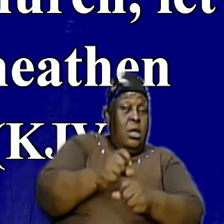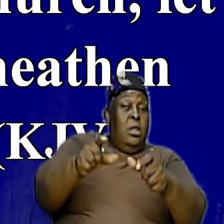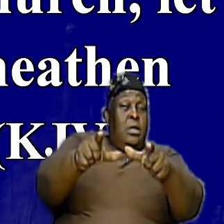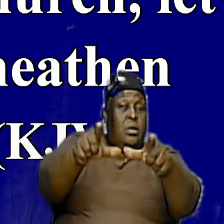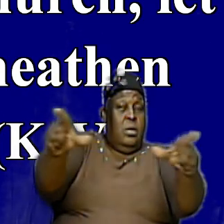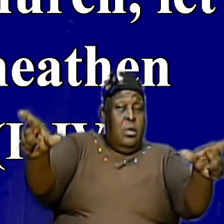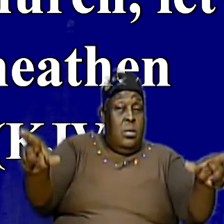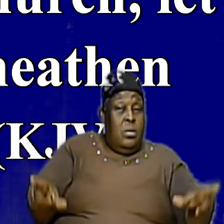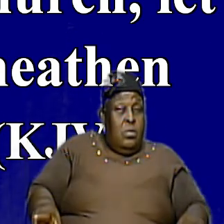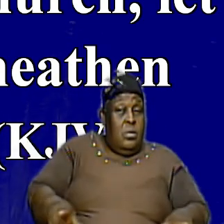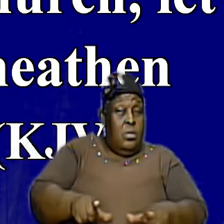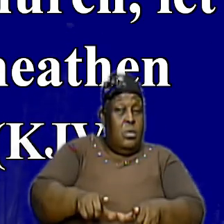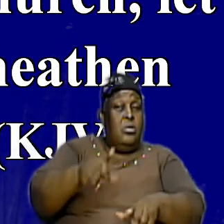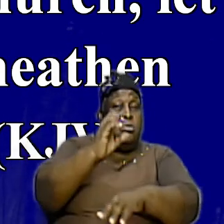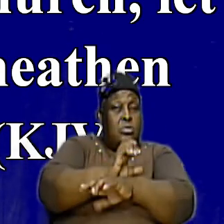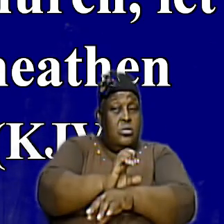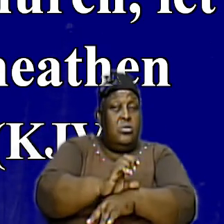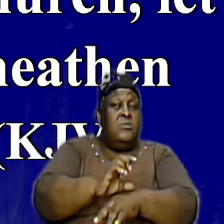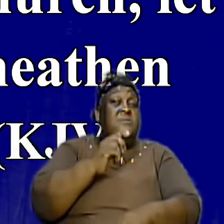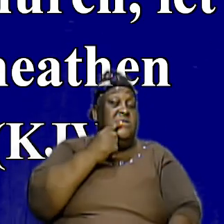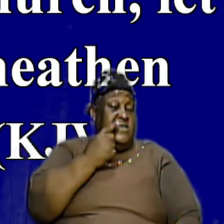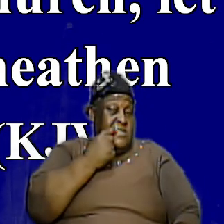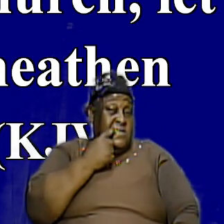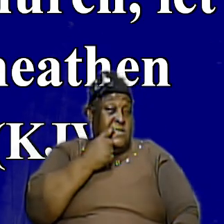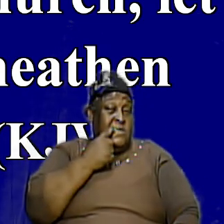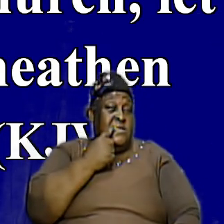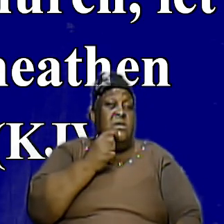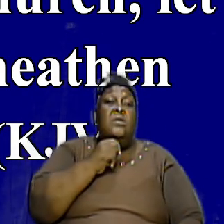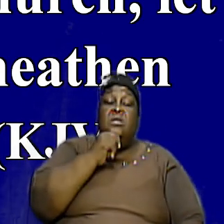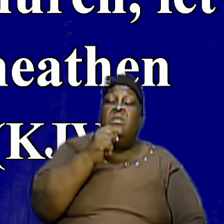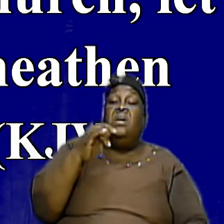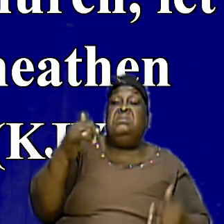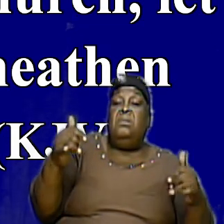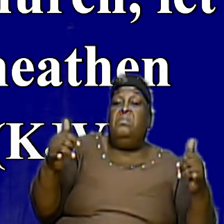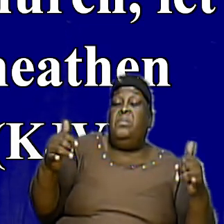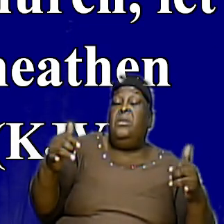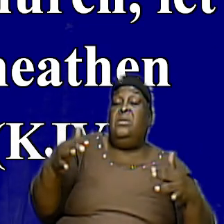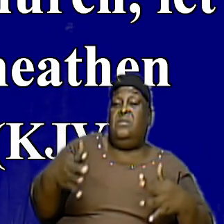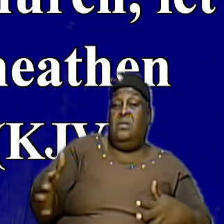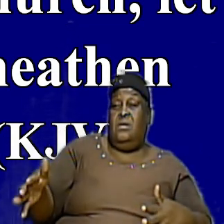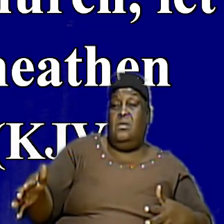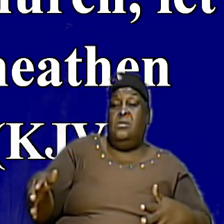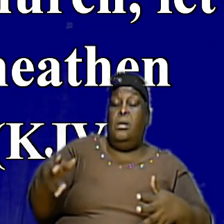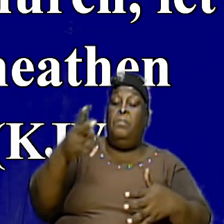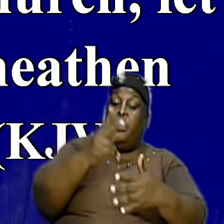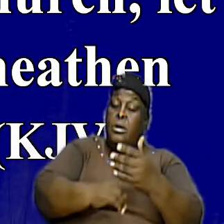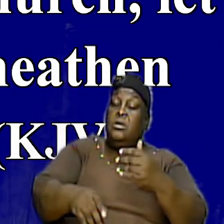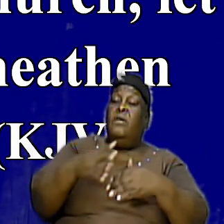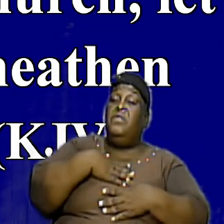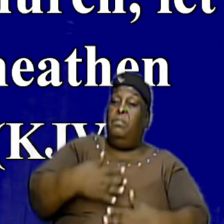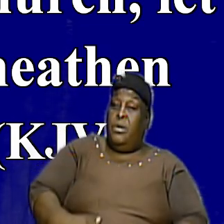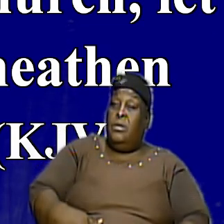Church Seriously It Is Not A Plating It Is A Part Of The Body Of Christ